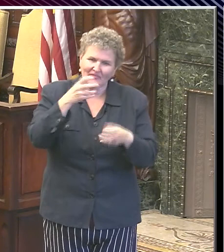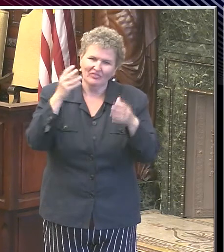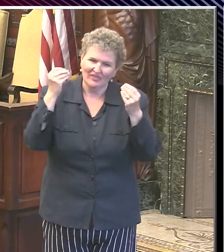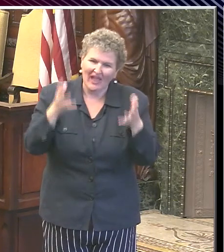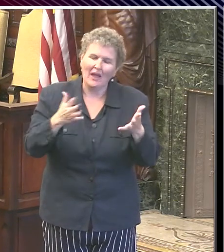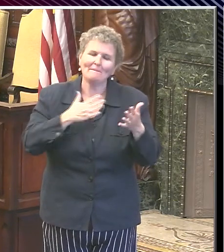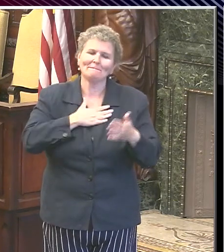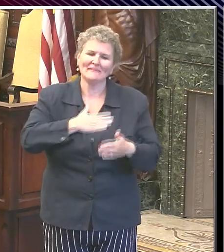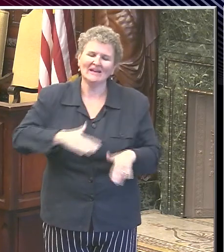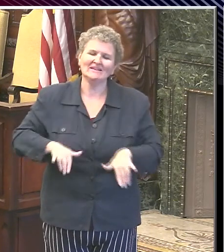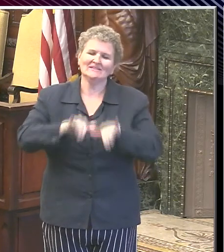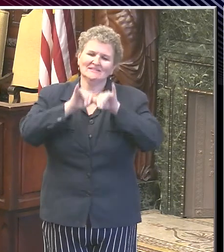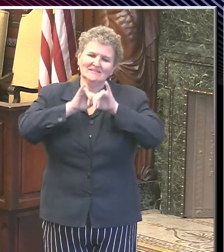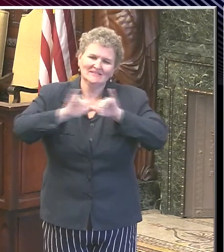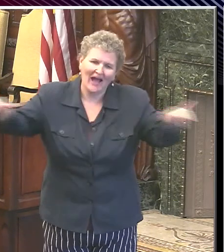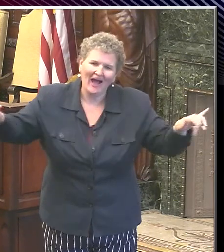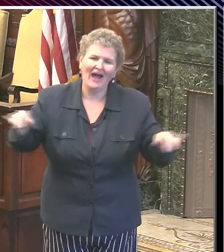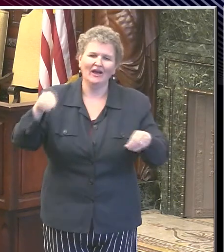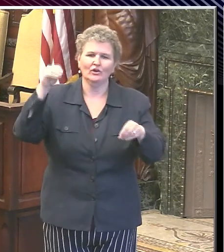against going to shore now.